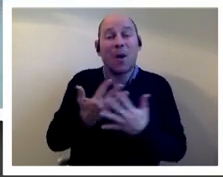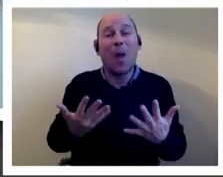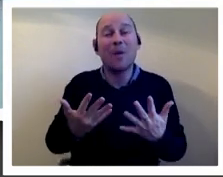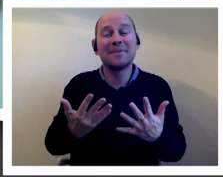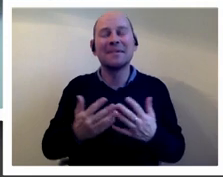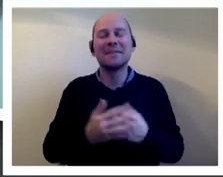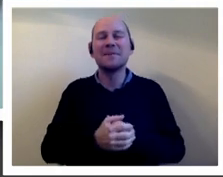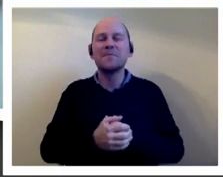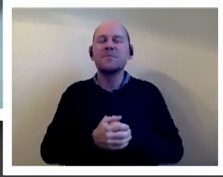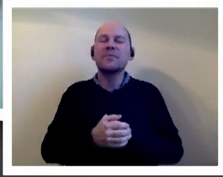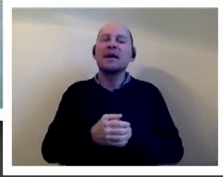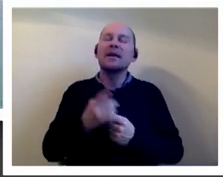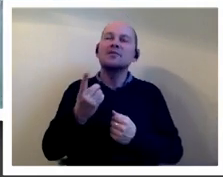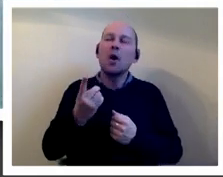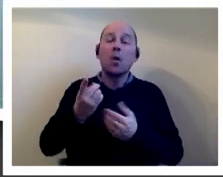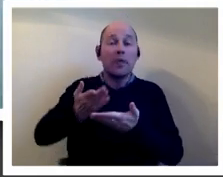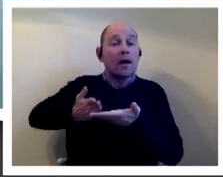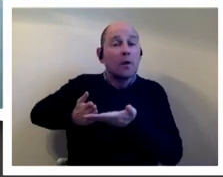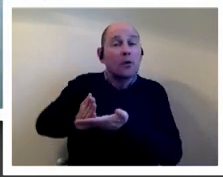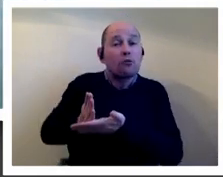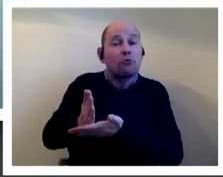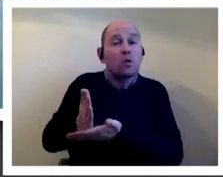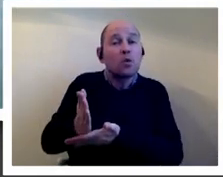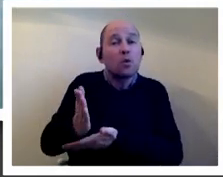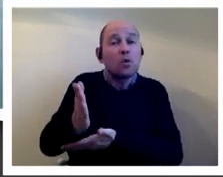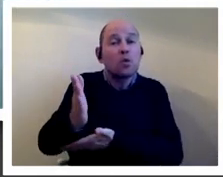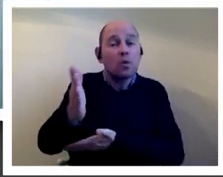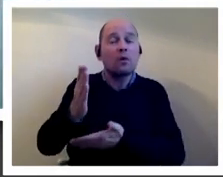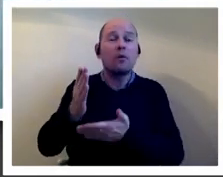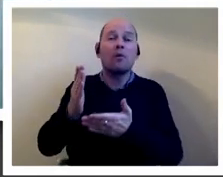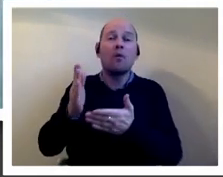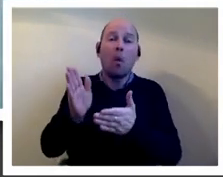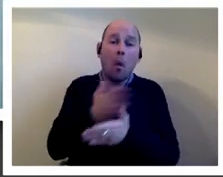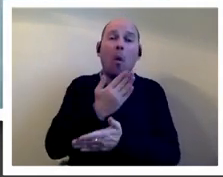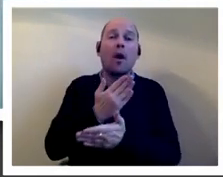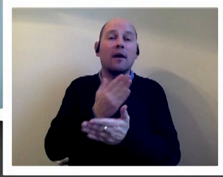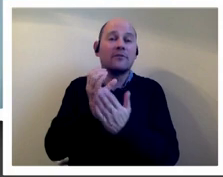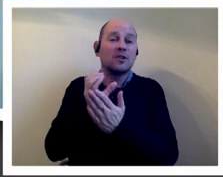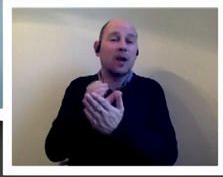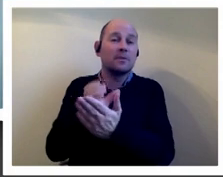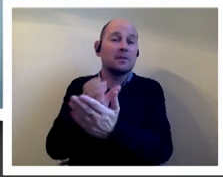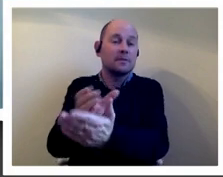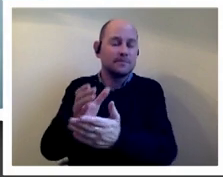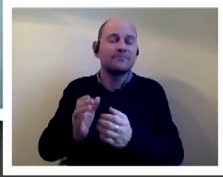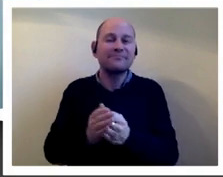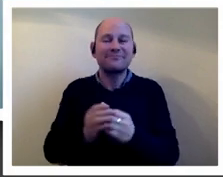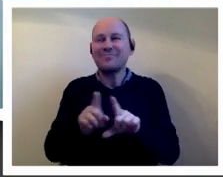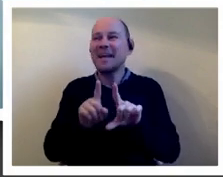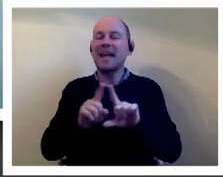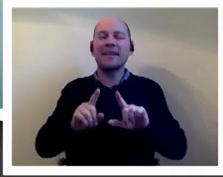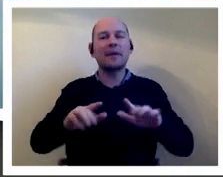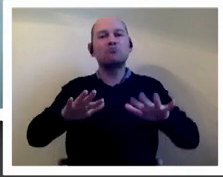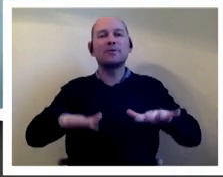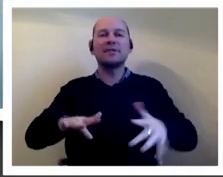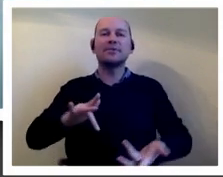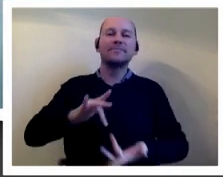that running through through kind of all of this the chapters of section 28 i think that kind of british sensibility the kind of the